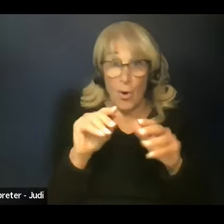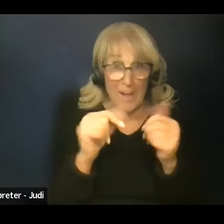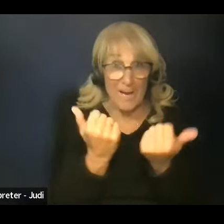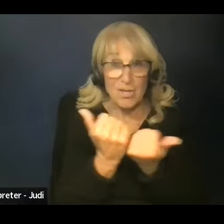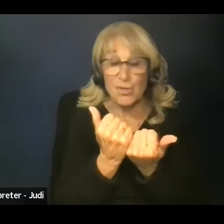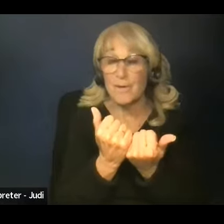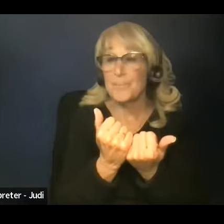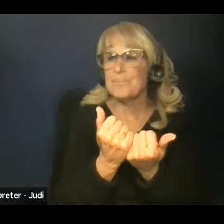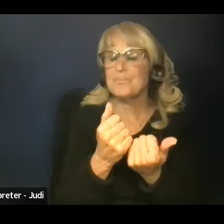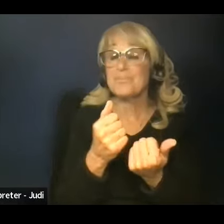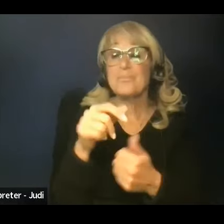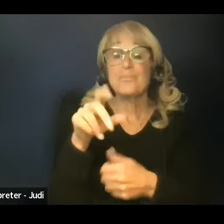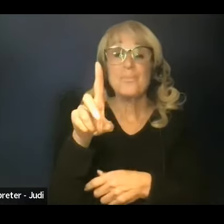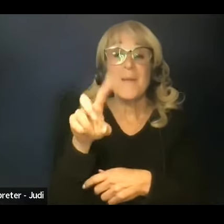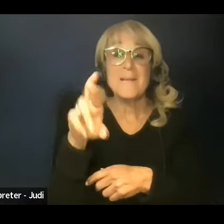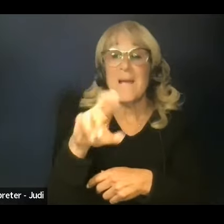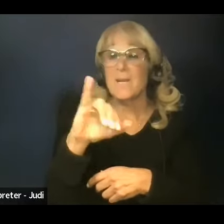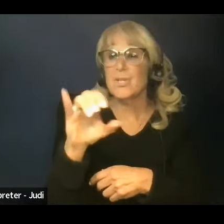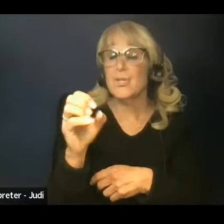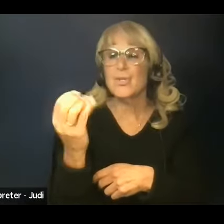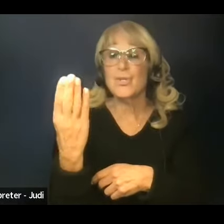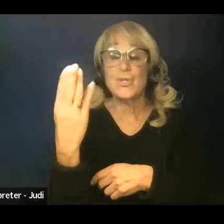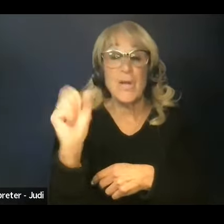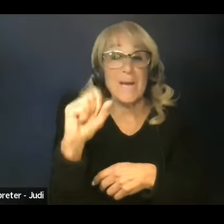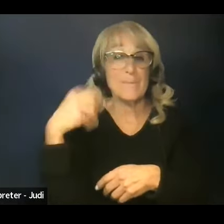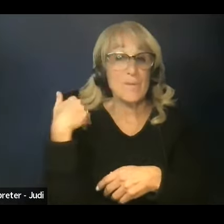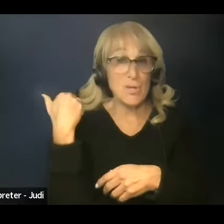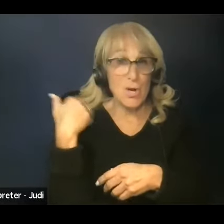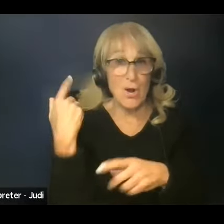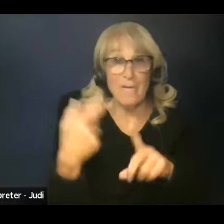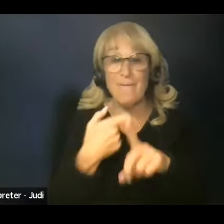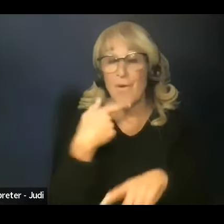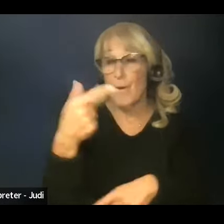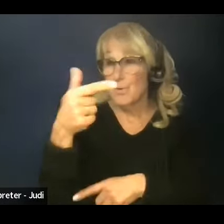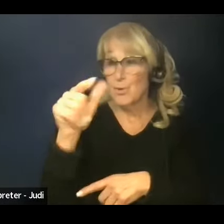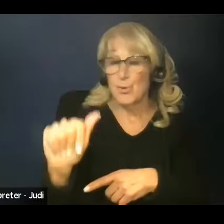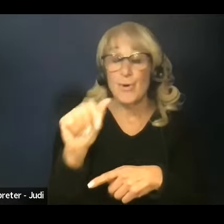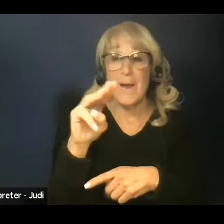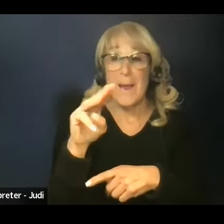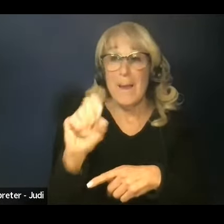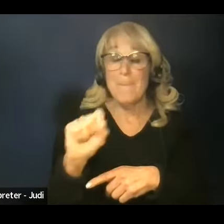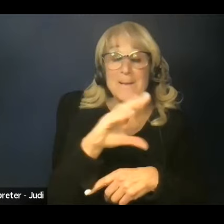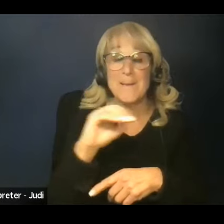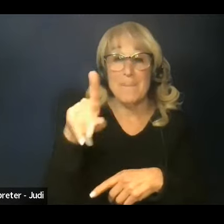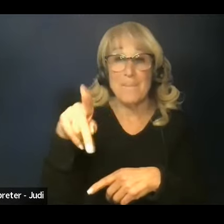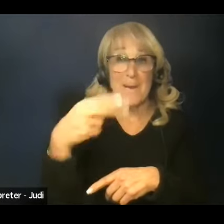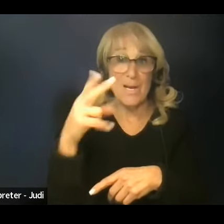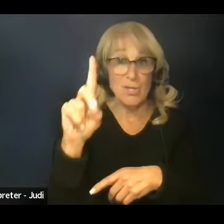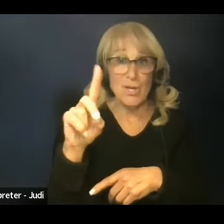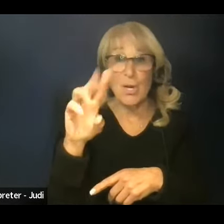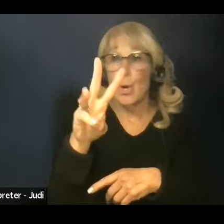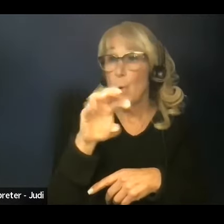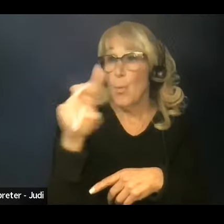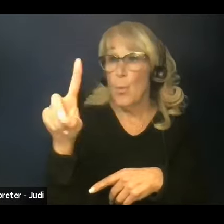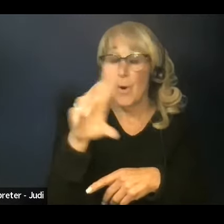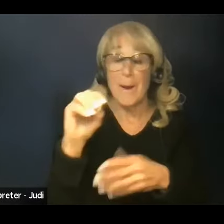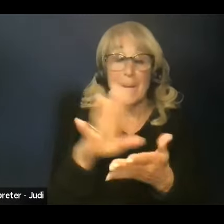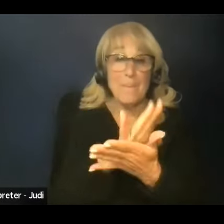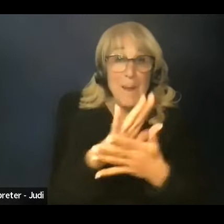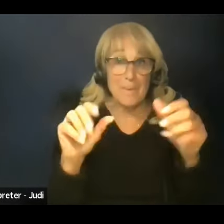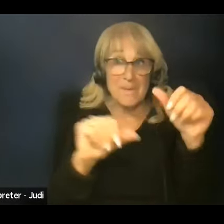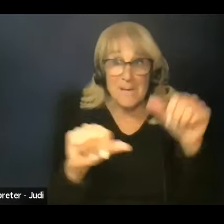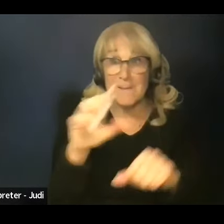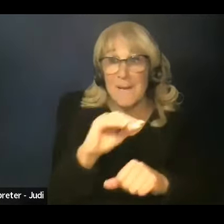Jacobs Young is a proud native of Georgia. She holds an MS and PhD degree in wood and paper science and a